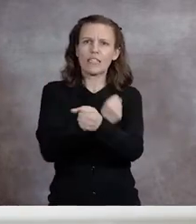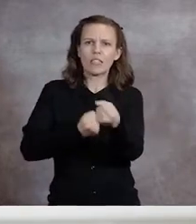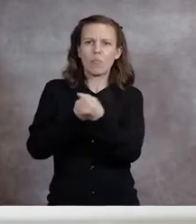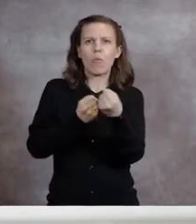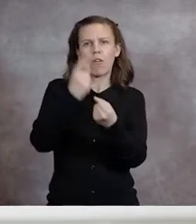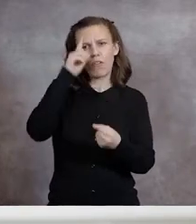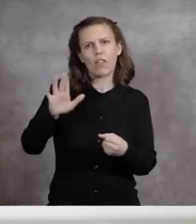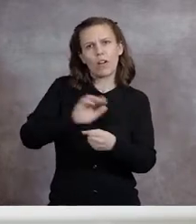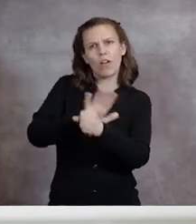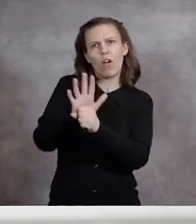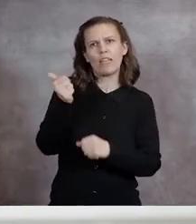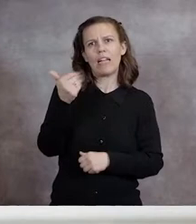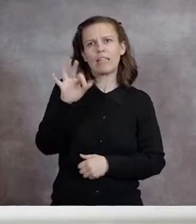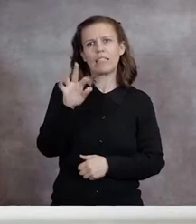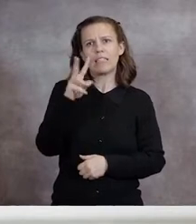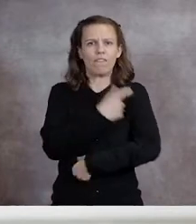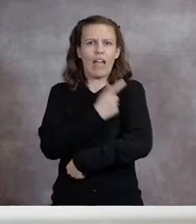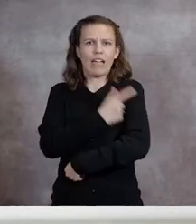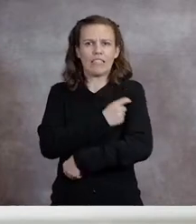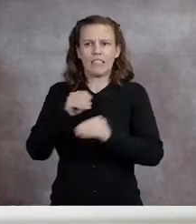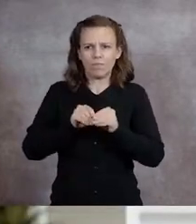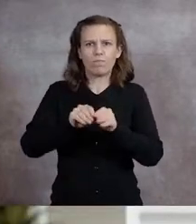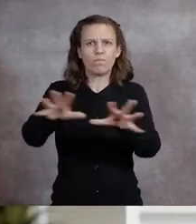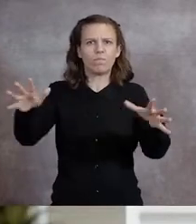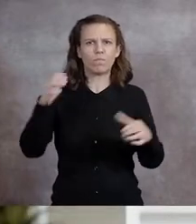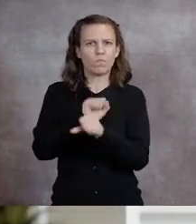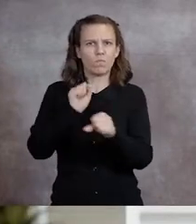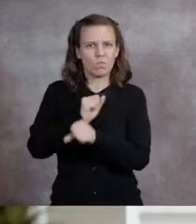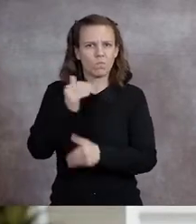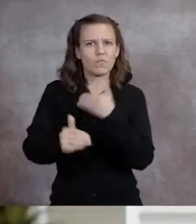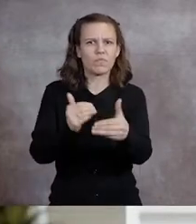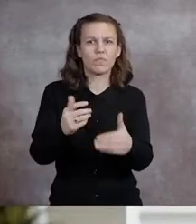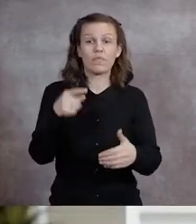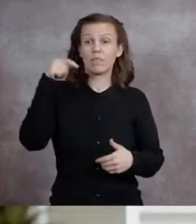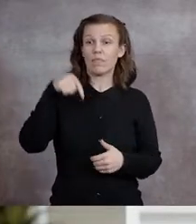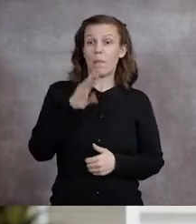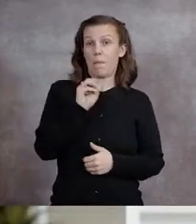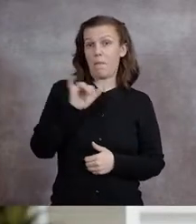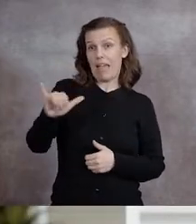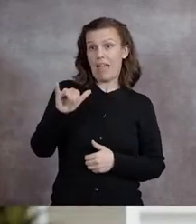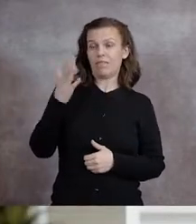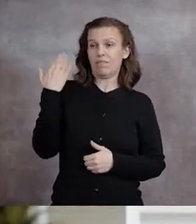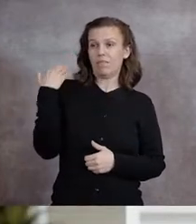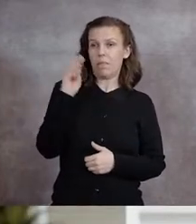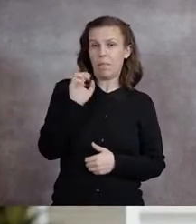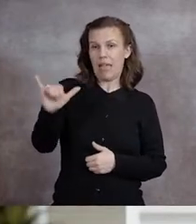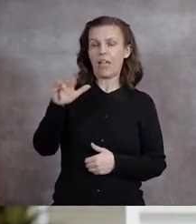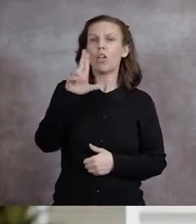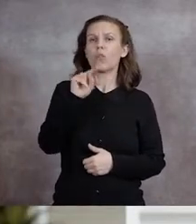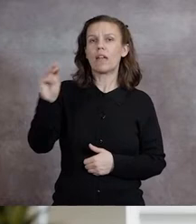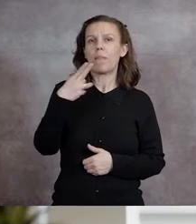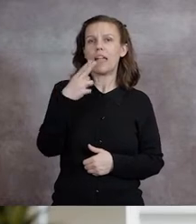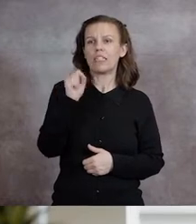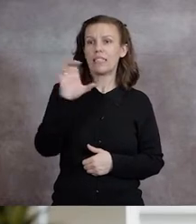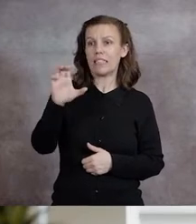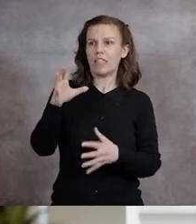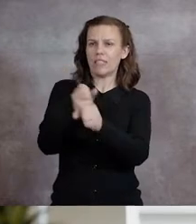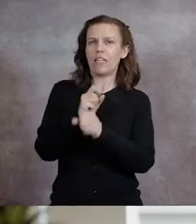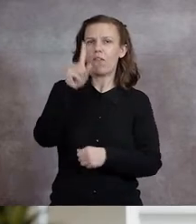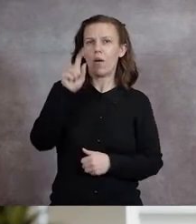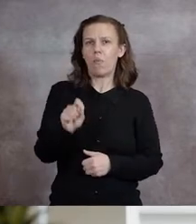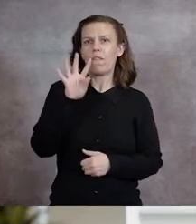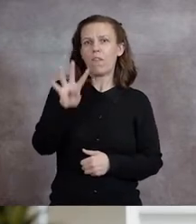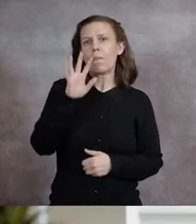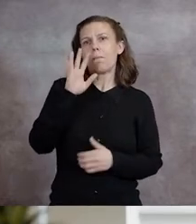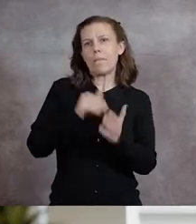support in their COVID-19 vaccine rollout efforts. In May, UNM-HSC received 1.4 million in funding